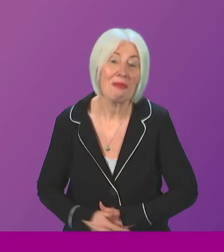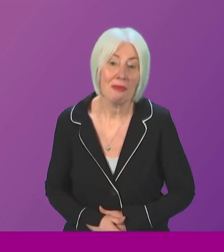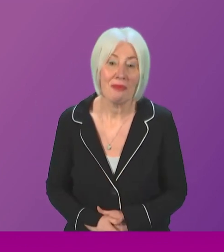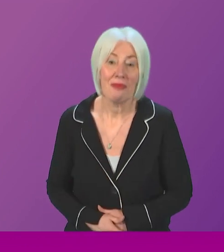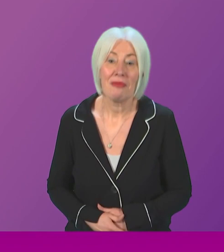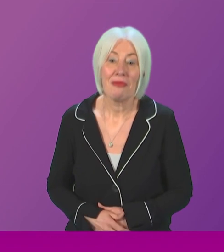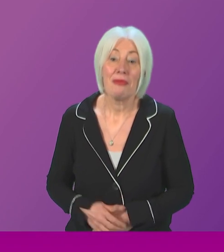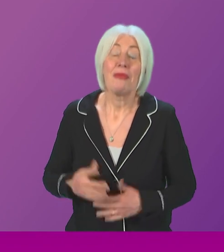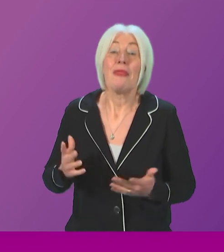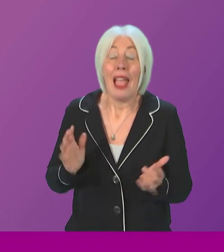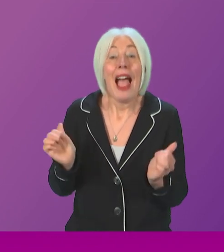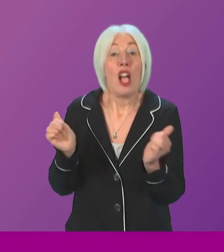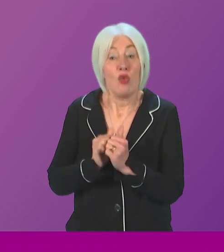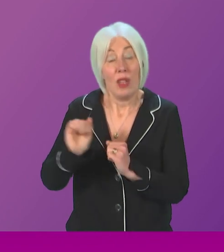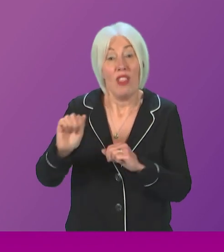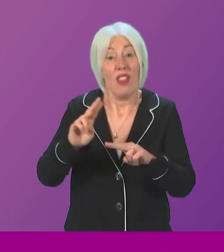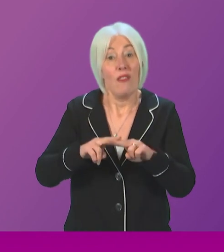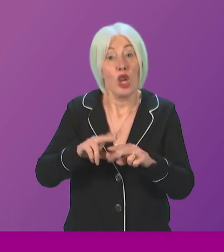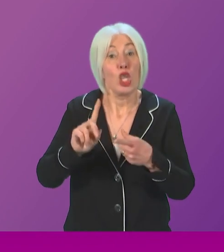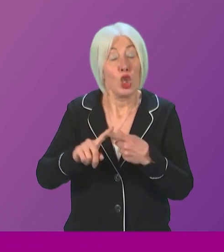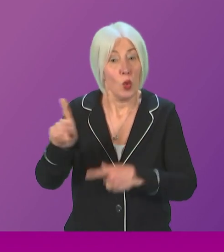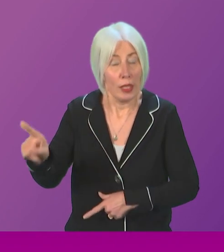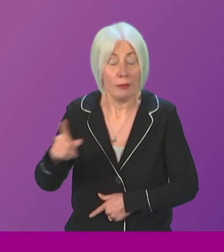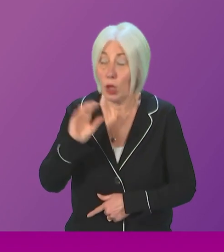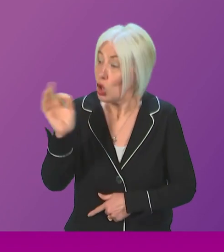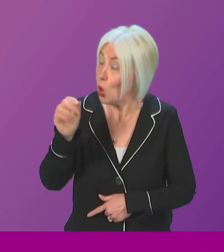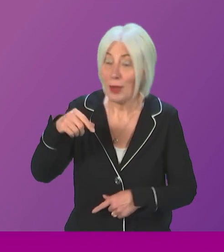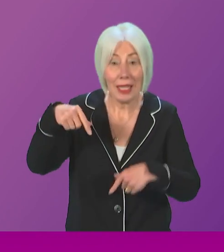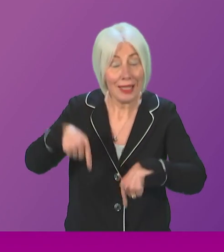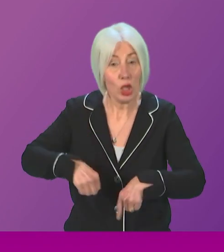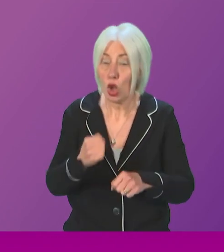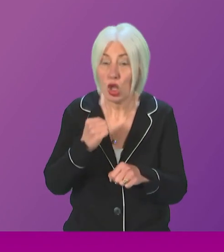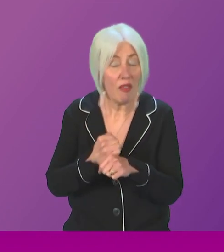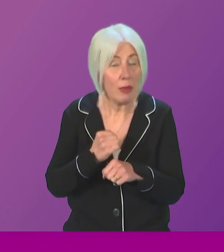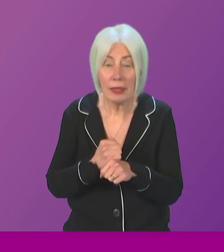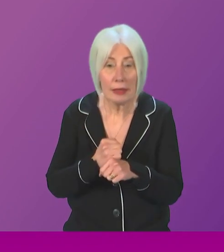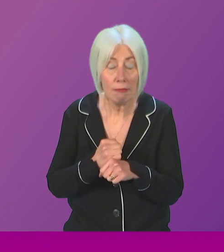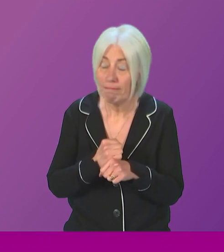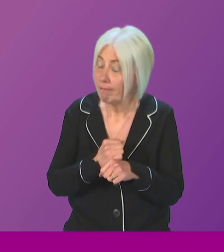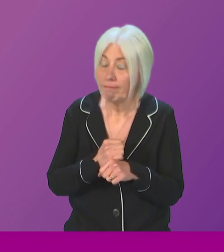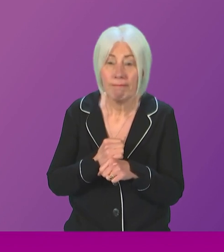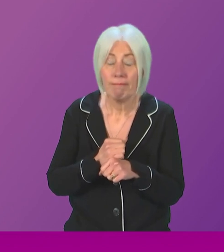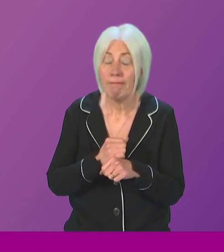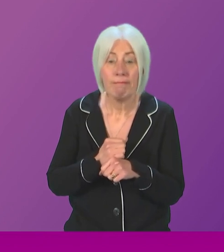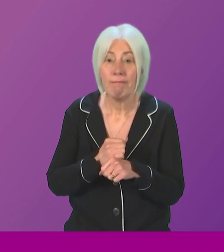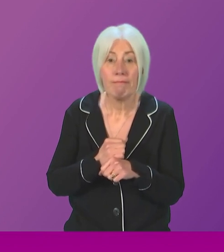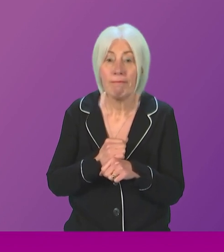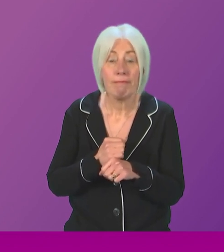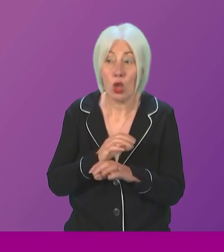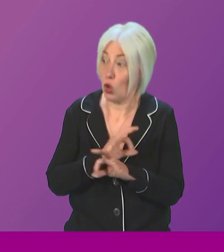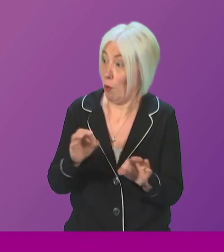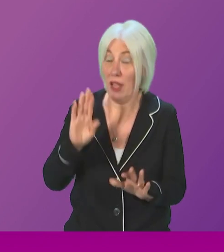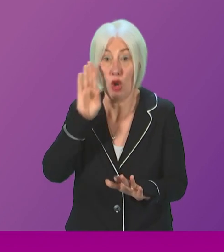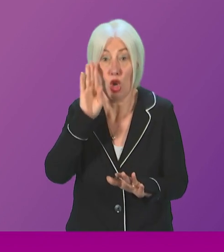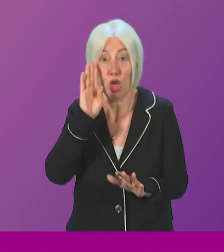some point of agreement with Fergus Ewing, say that nobody in the Scottish Government, certainly nobody that I've heard,